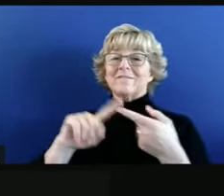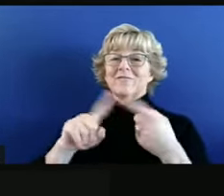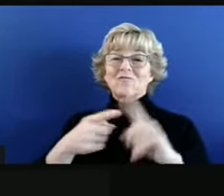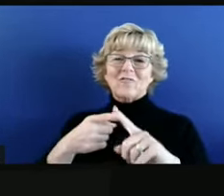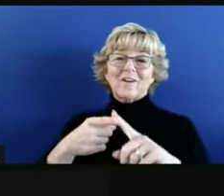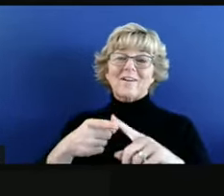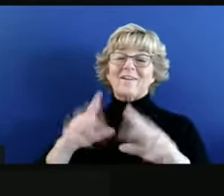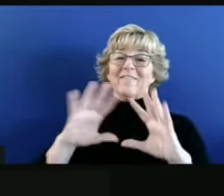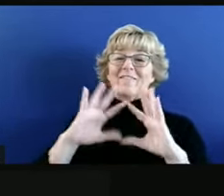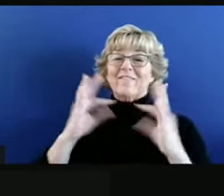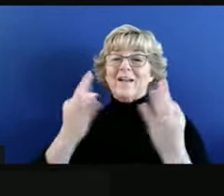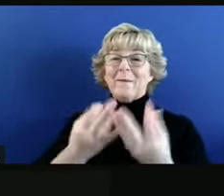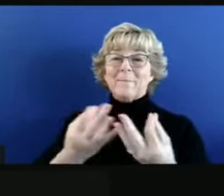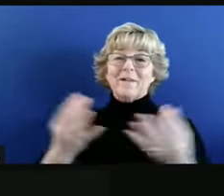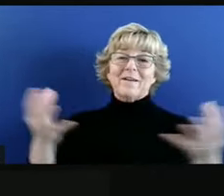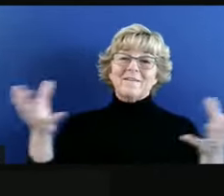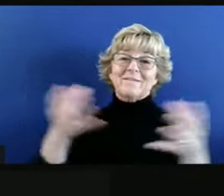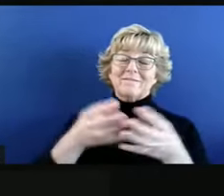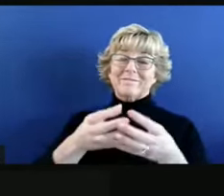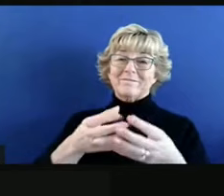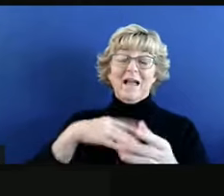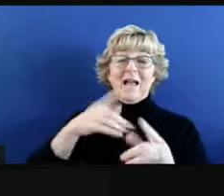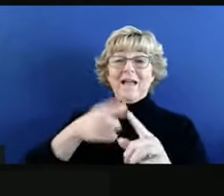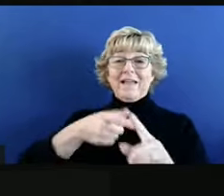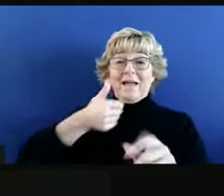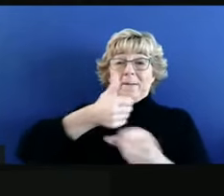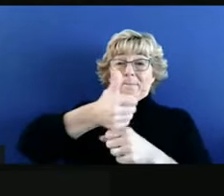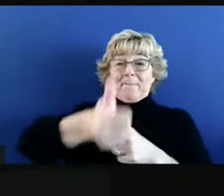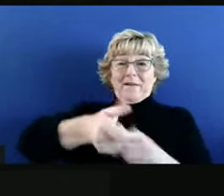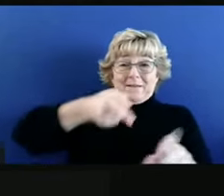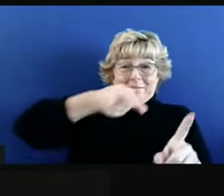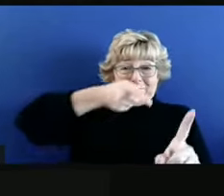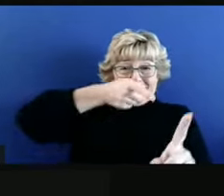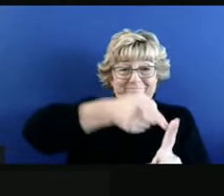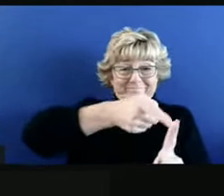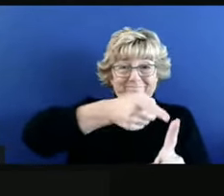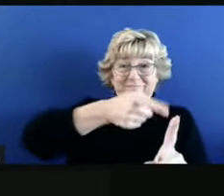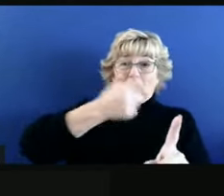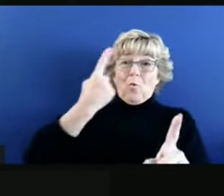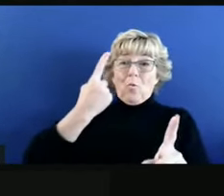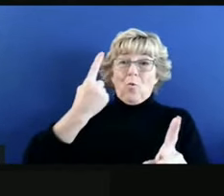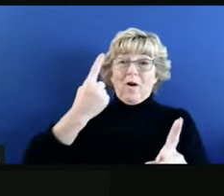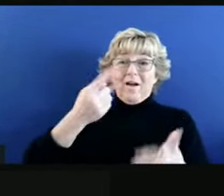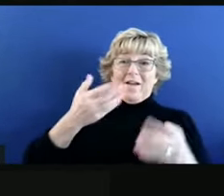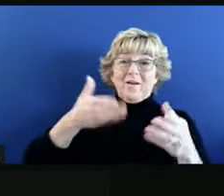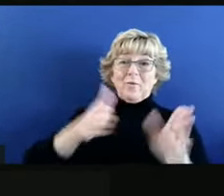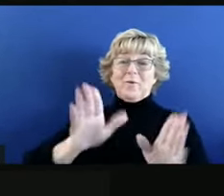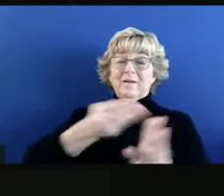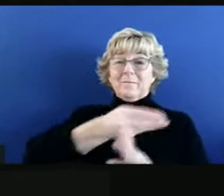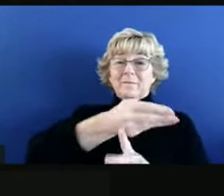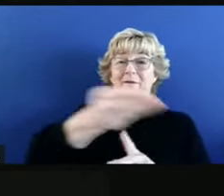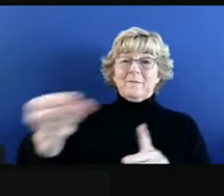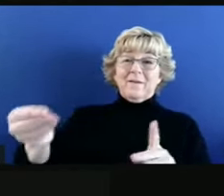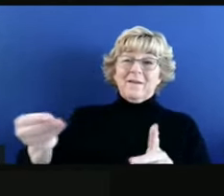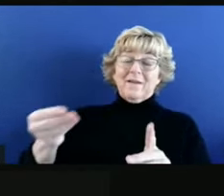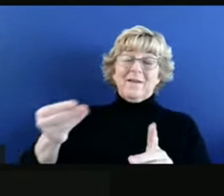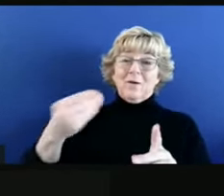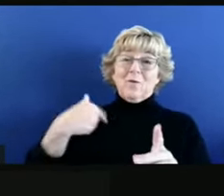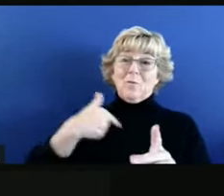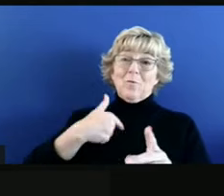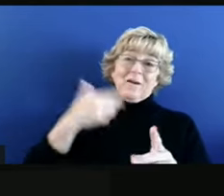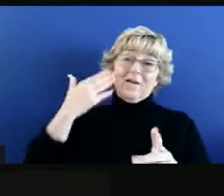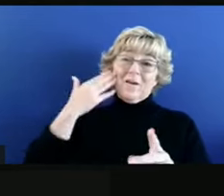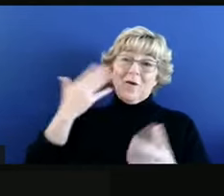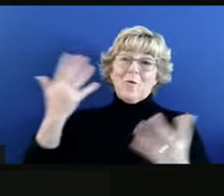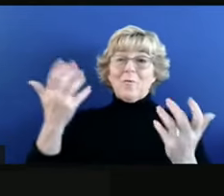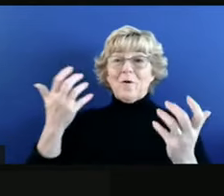things. So I can't put my finger on the exact source of transmission. I know everybody would like me to be able to